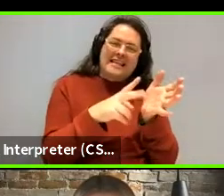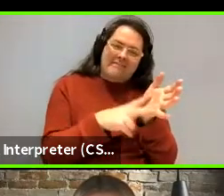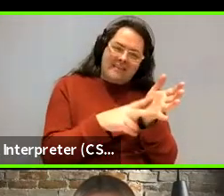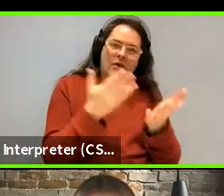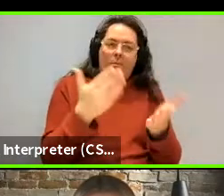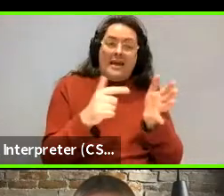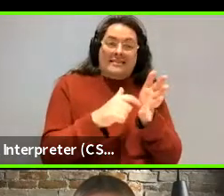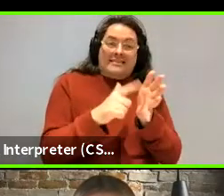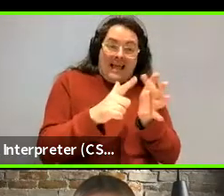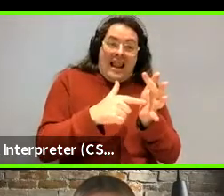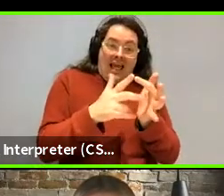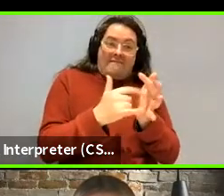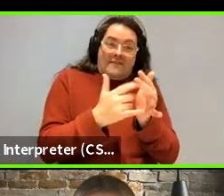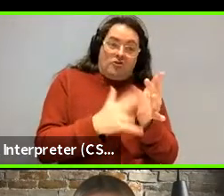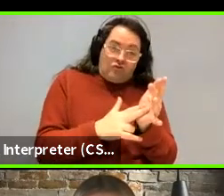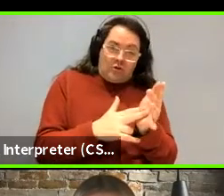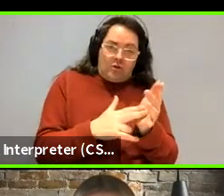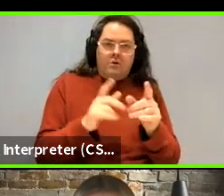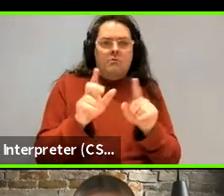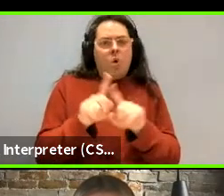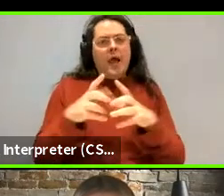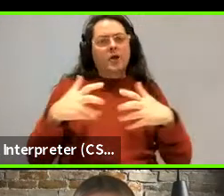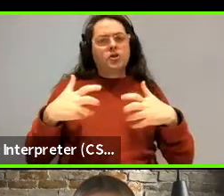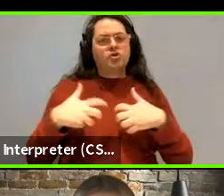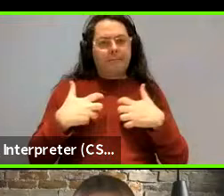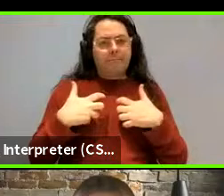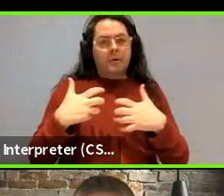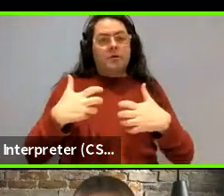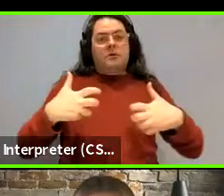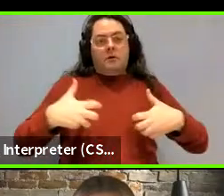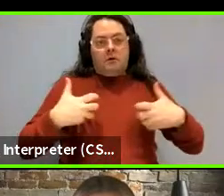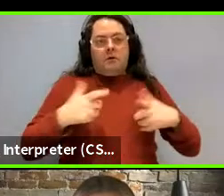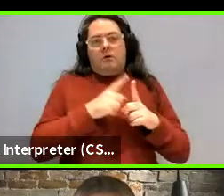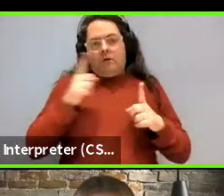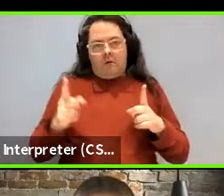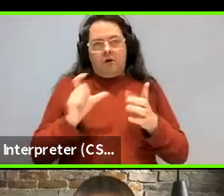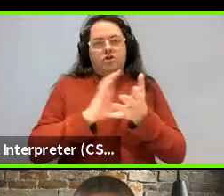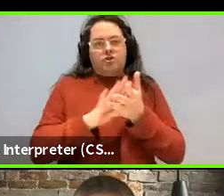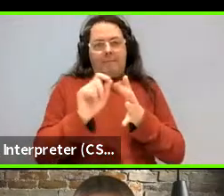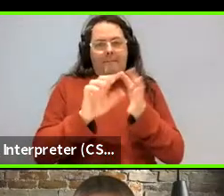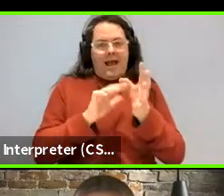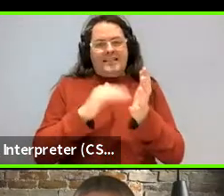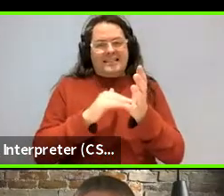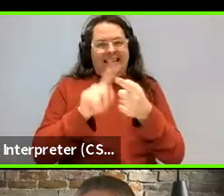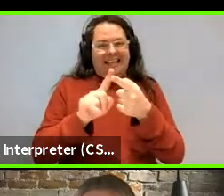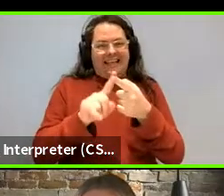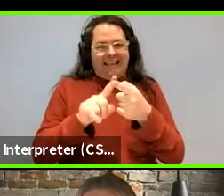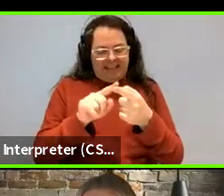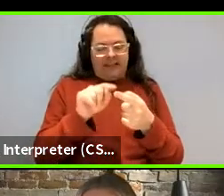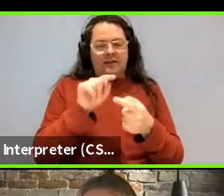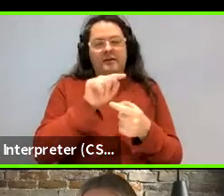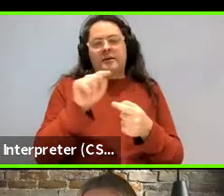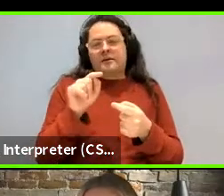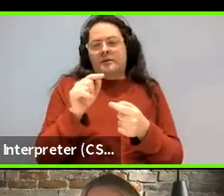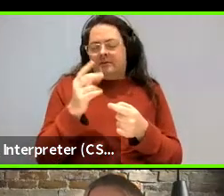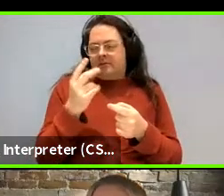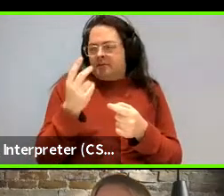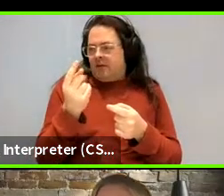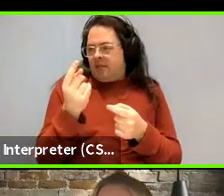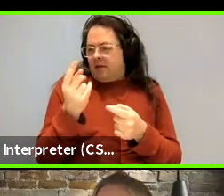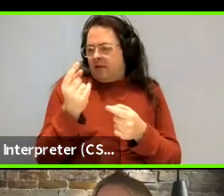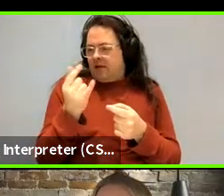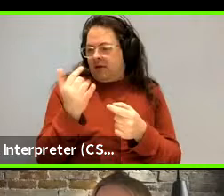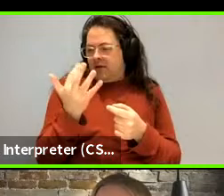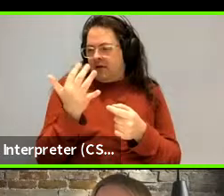it's like, more like, you know, chimp, chimpanzee. Um, there's a bunch of these, I can't think of, uh, many of them off.